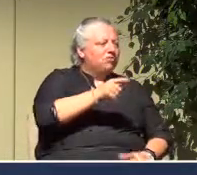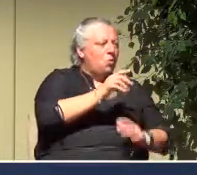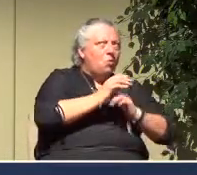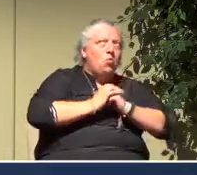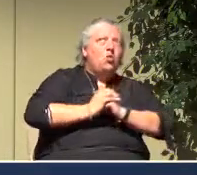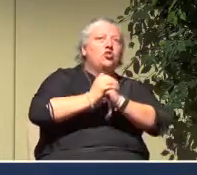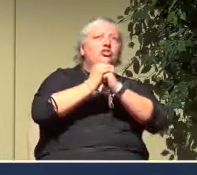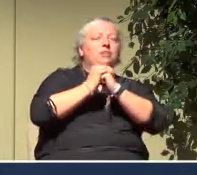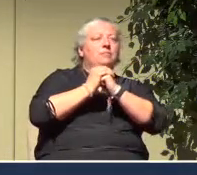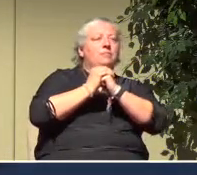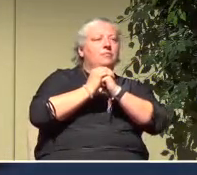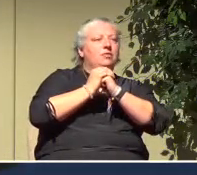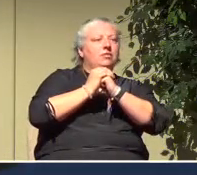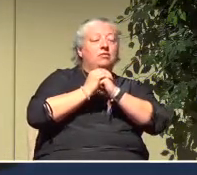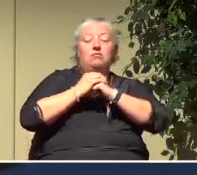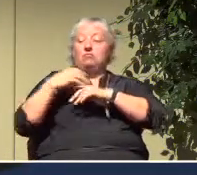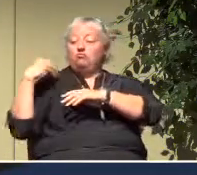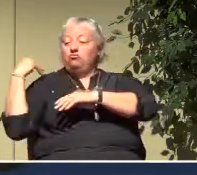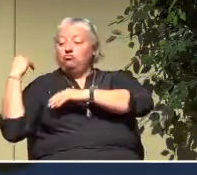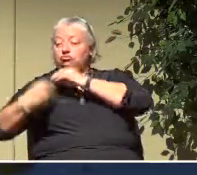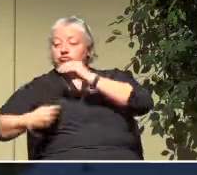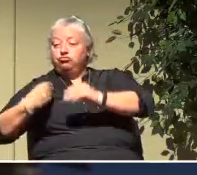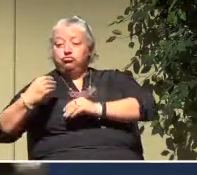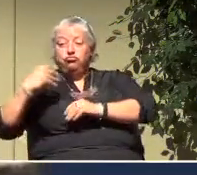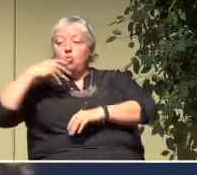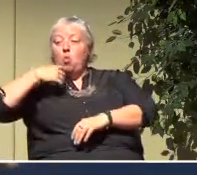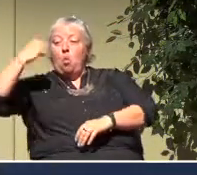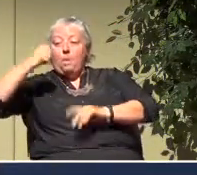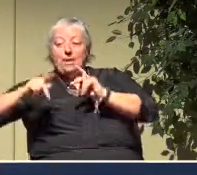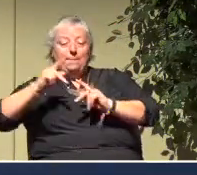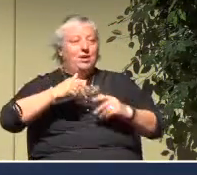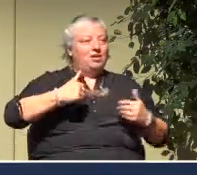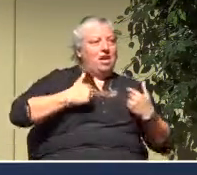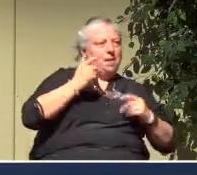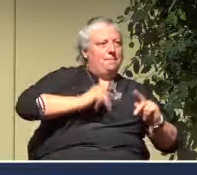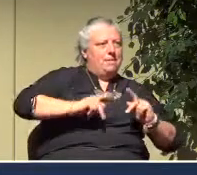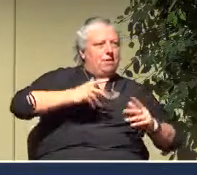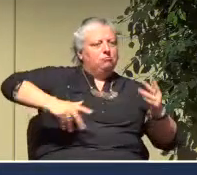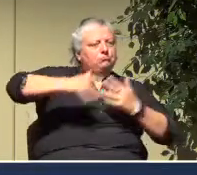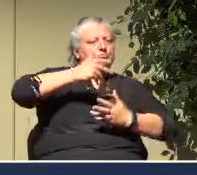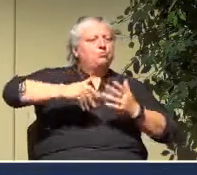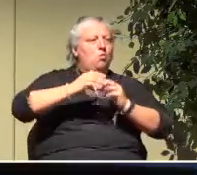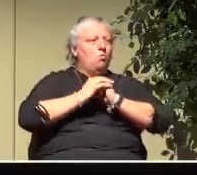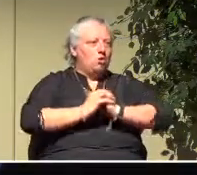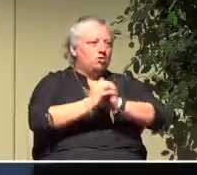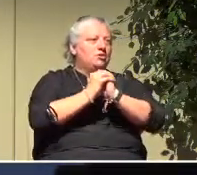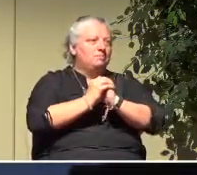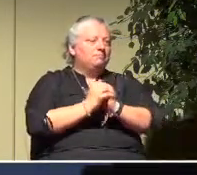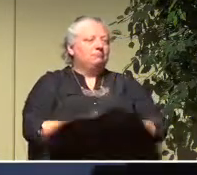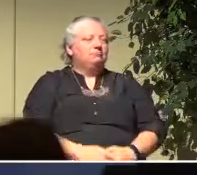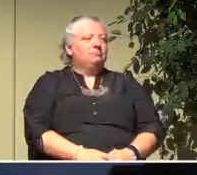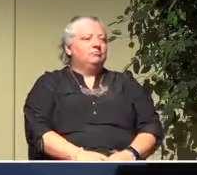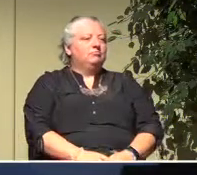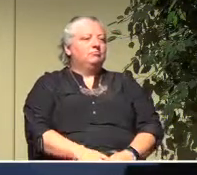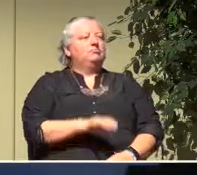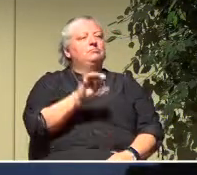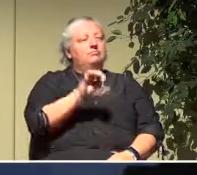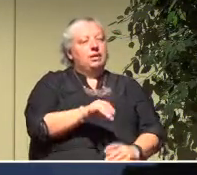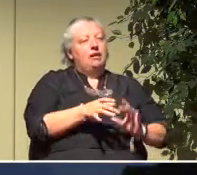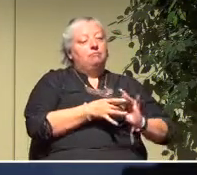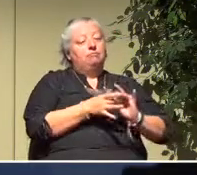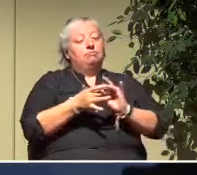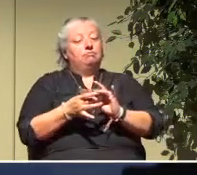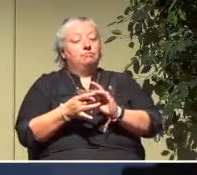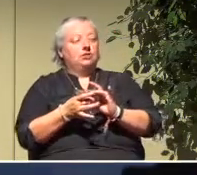generation to another. And that is the context, then, to what we're talking about this morning.